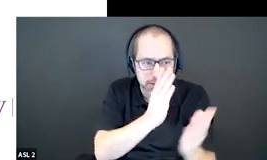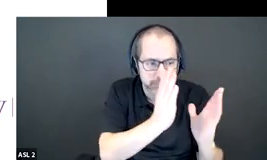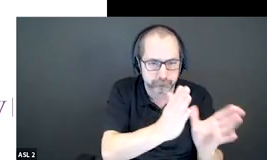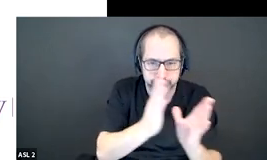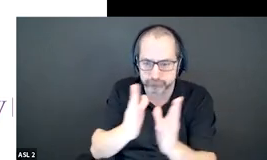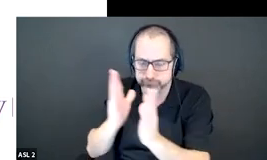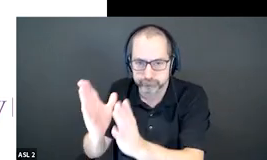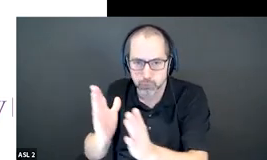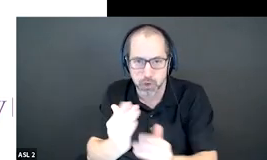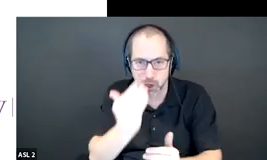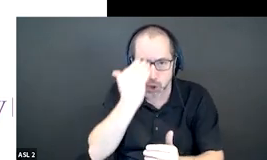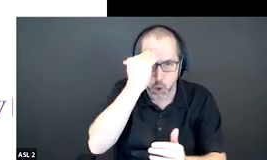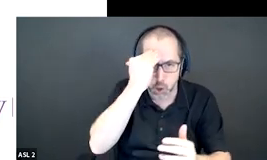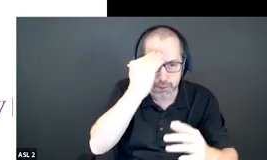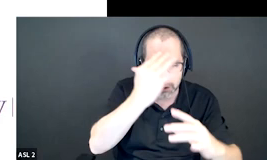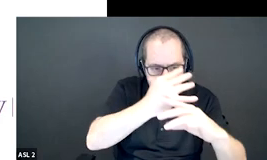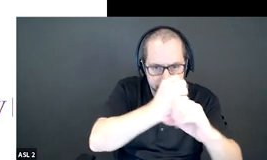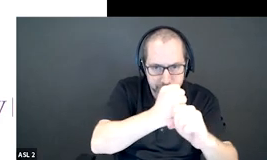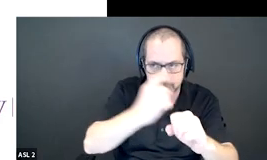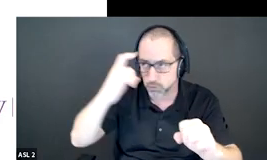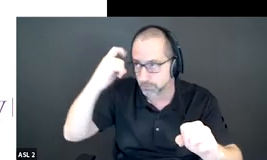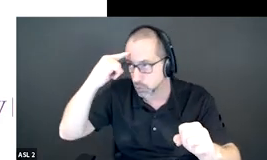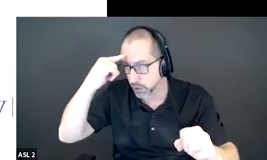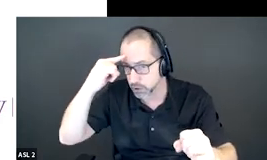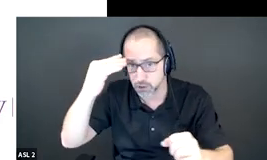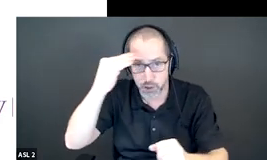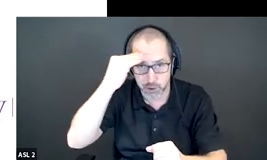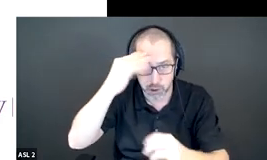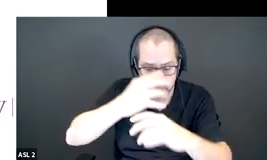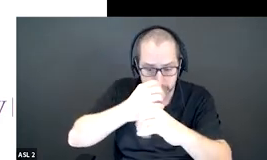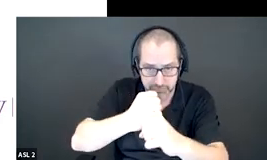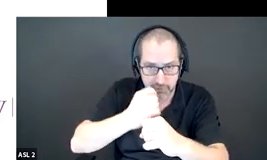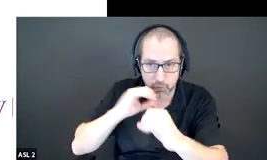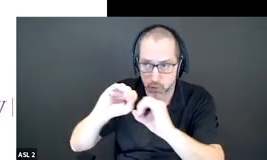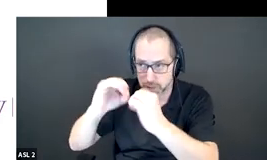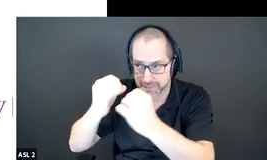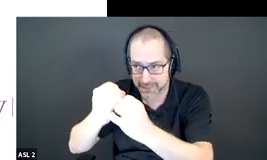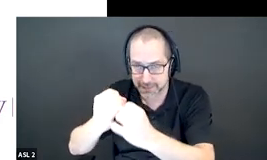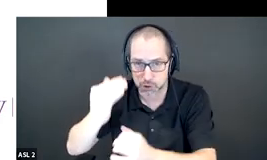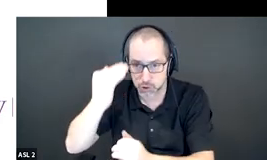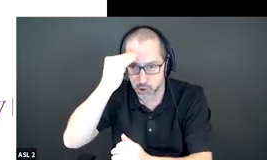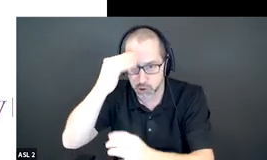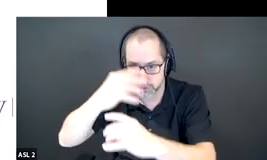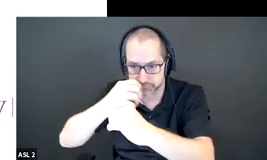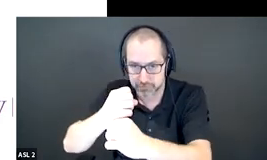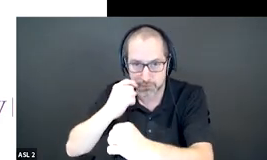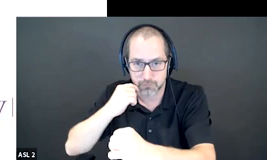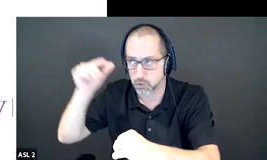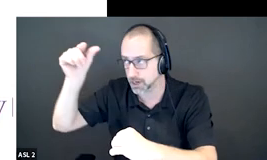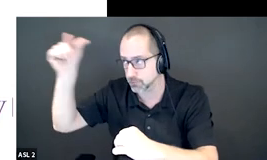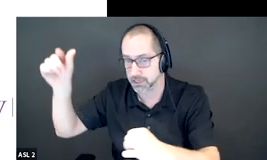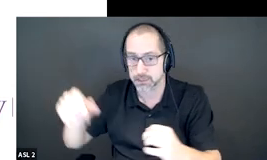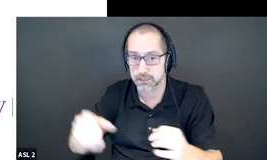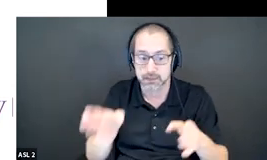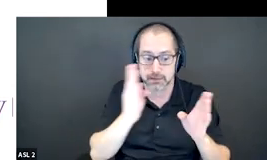brief for employers a knowledge brief for organizations and policy briefs for government so in our knowledge brief for employers